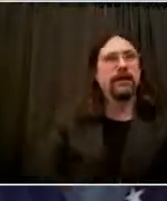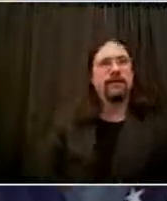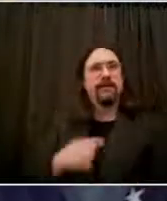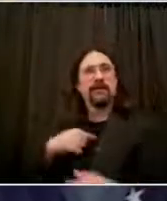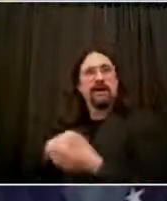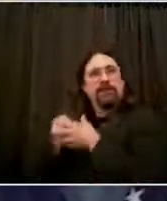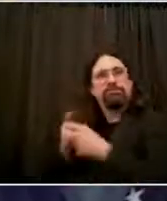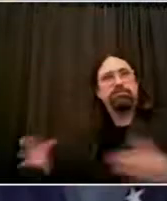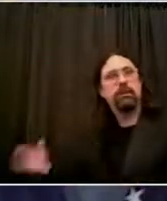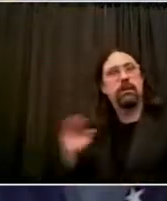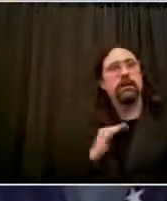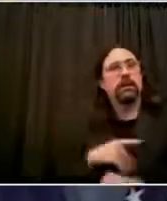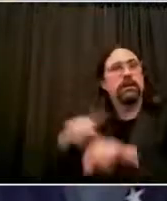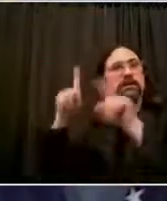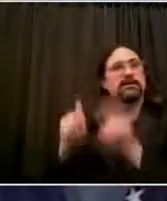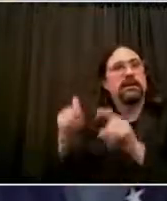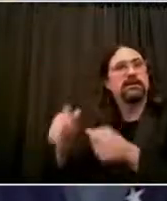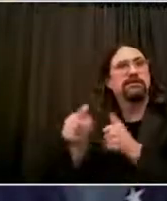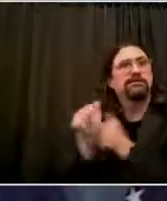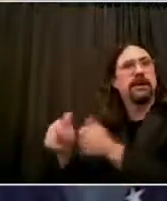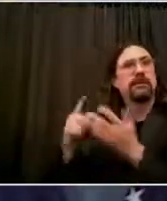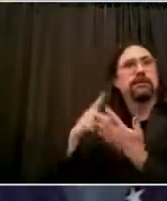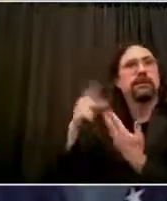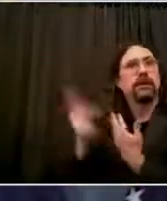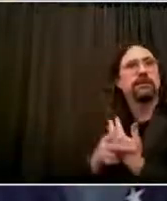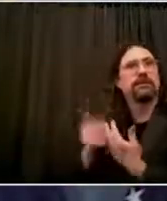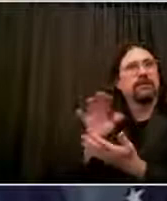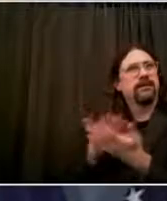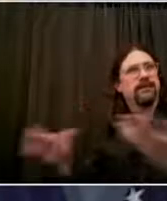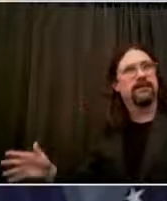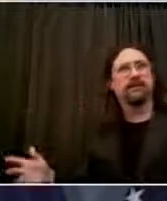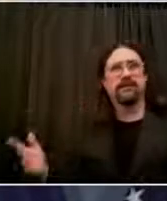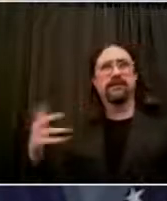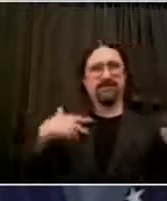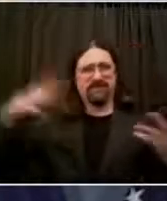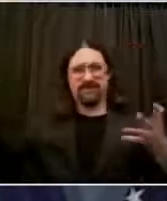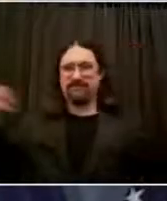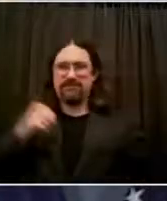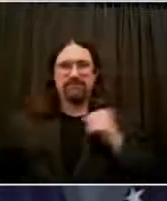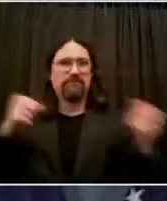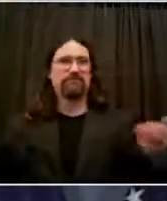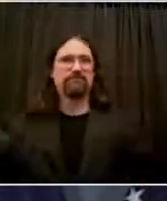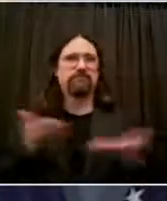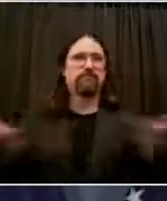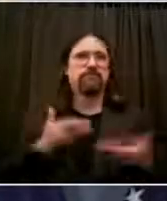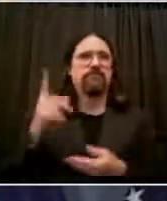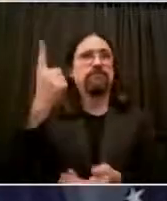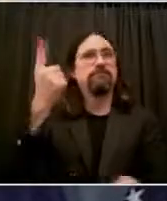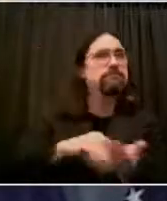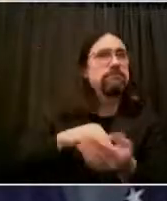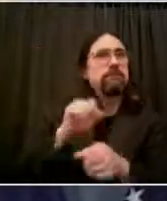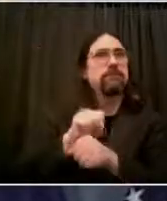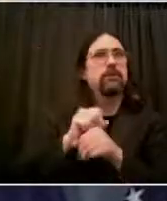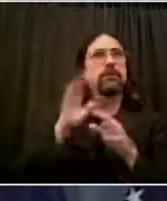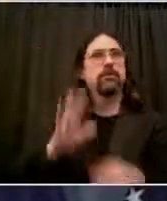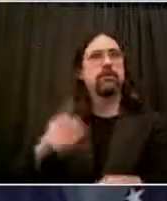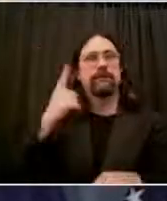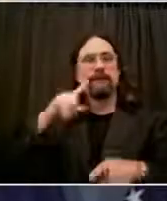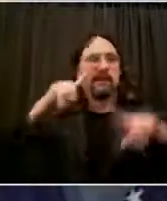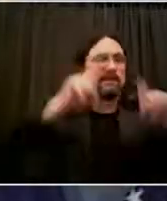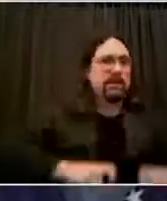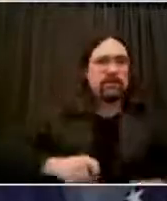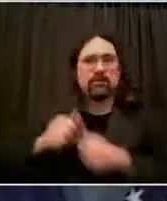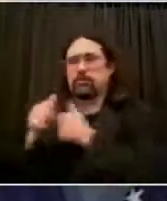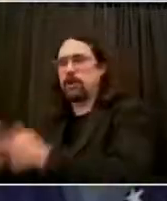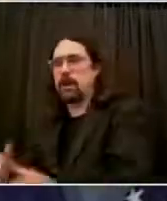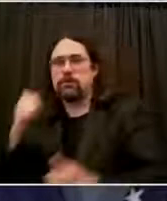York City, making sure that anyone who tests positive, it's followed up on their contacts or trace, those people get the support they need, those people get the testing they need. If they